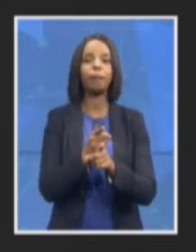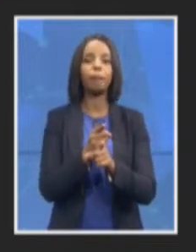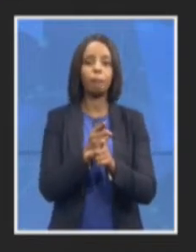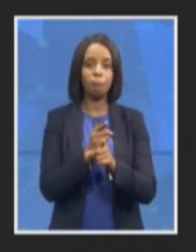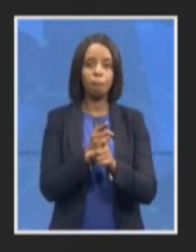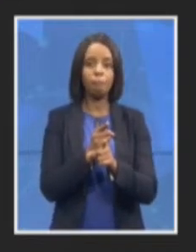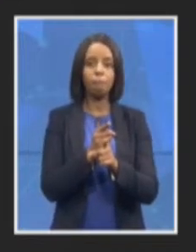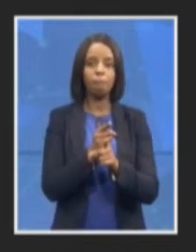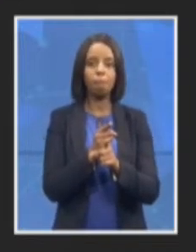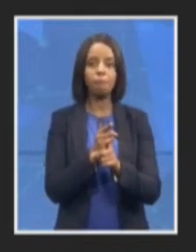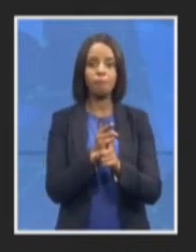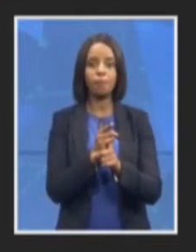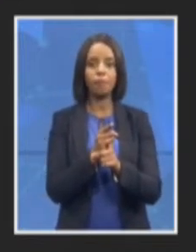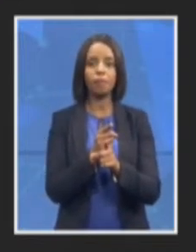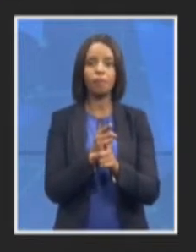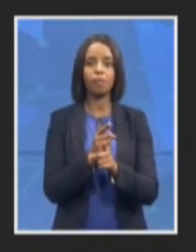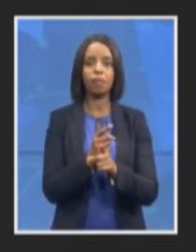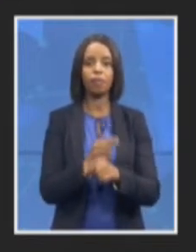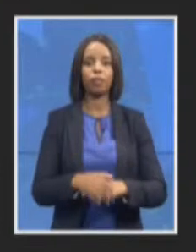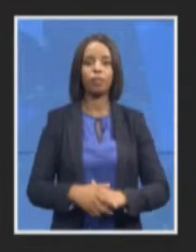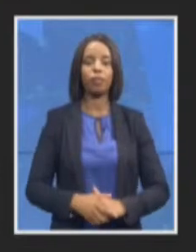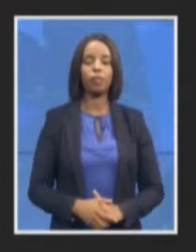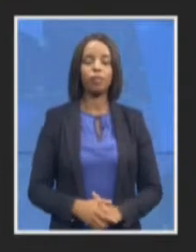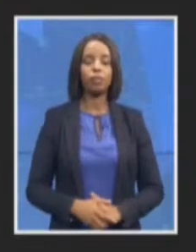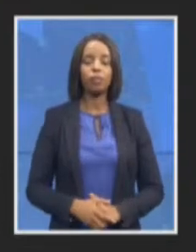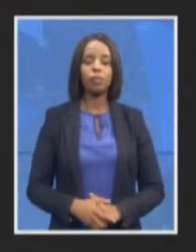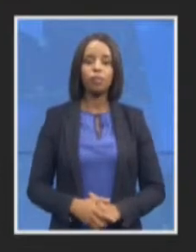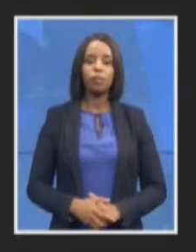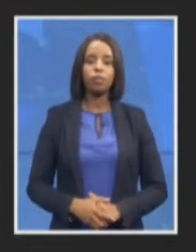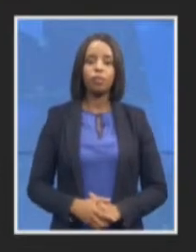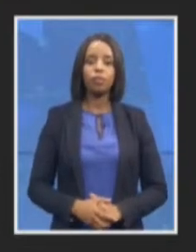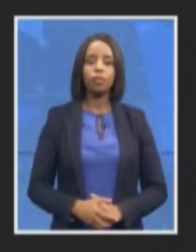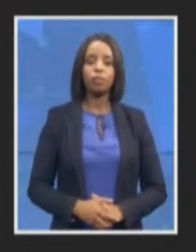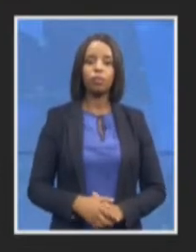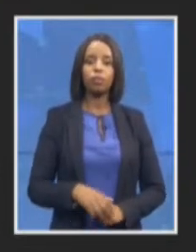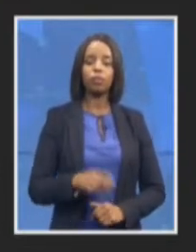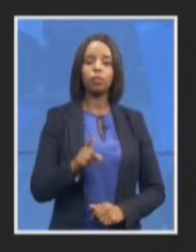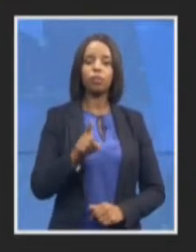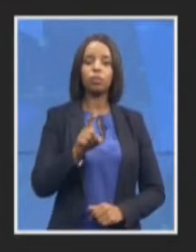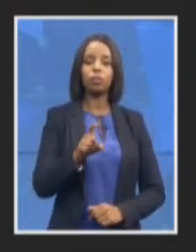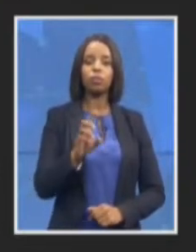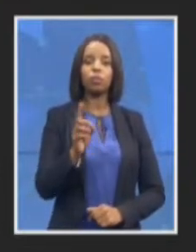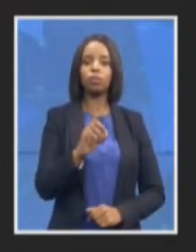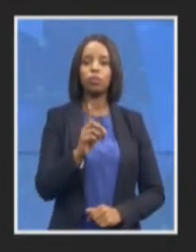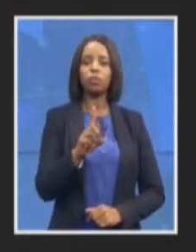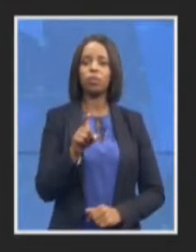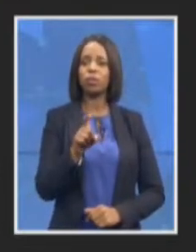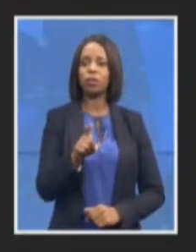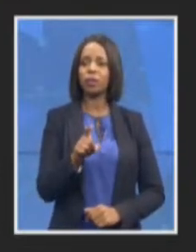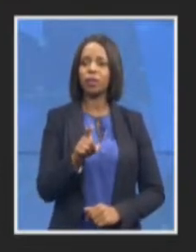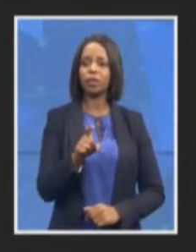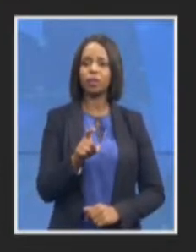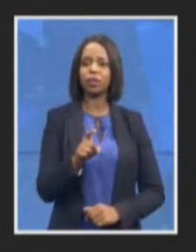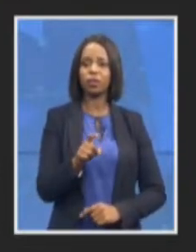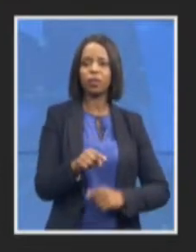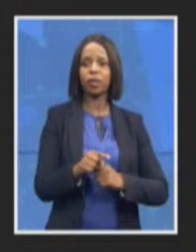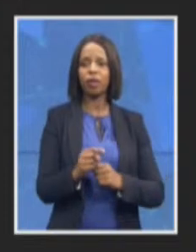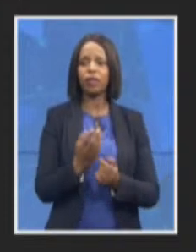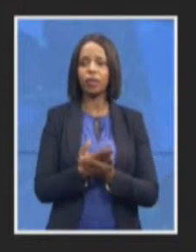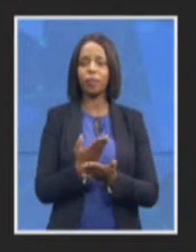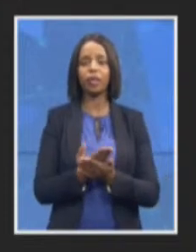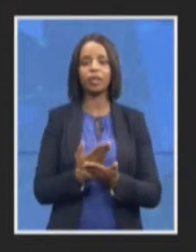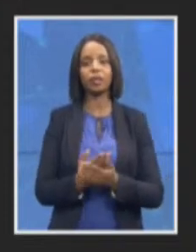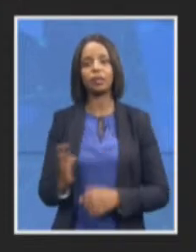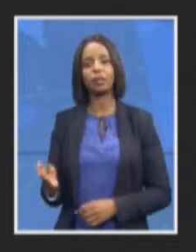with the feasibility study restraint is good enough to initiate and good and good to